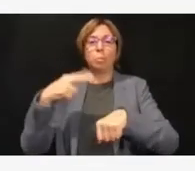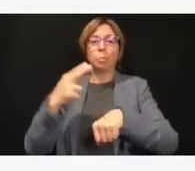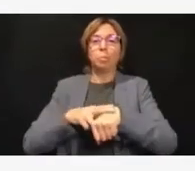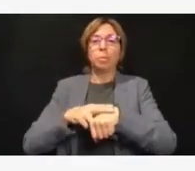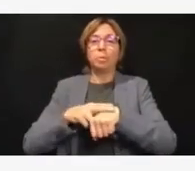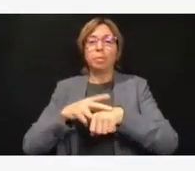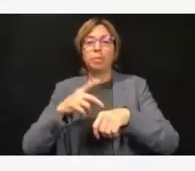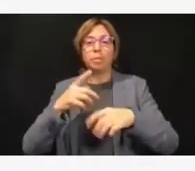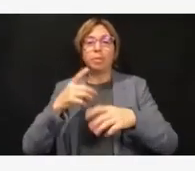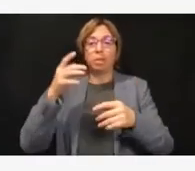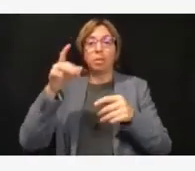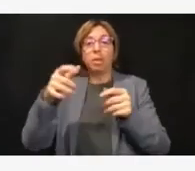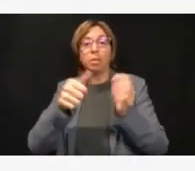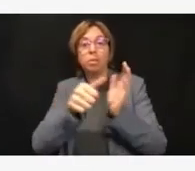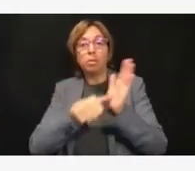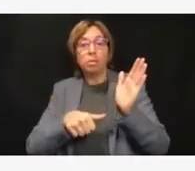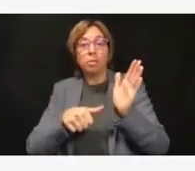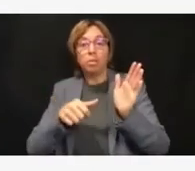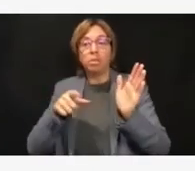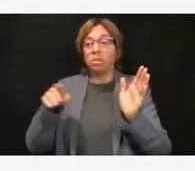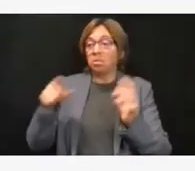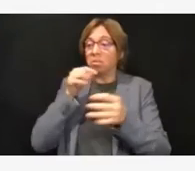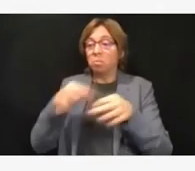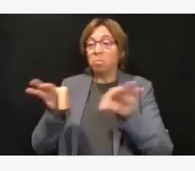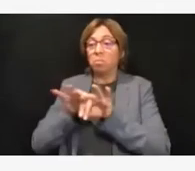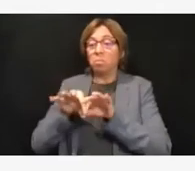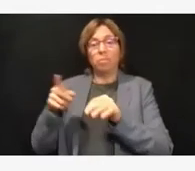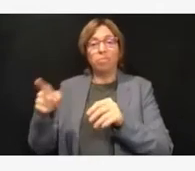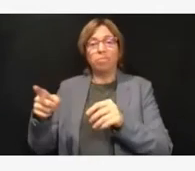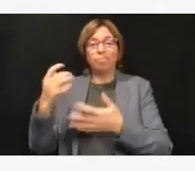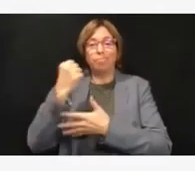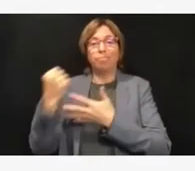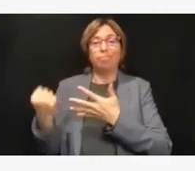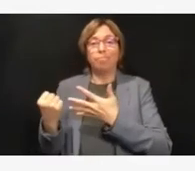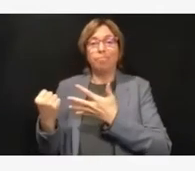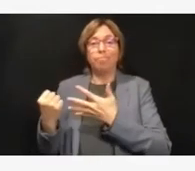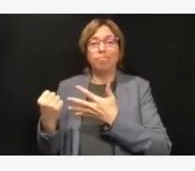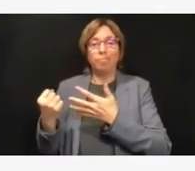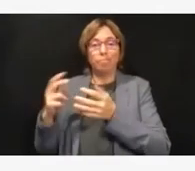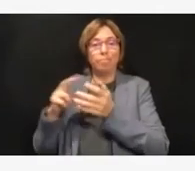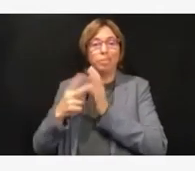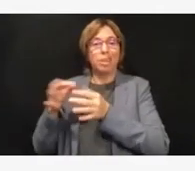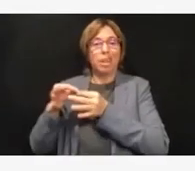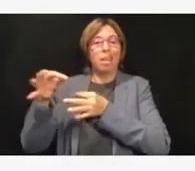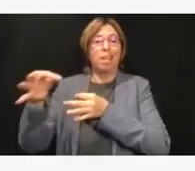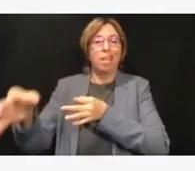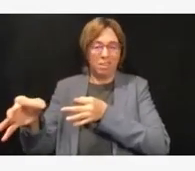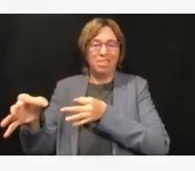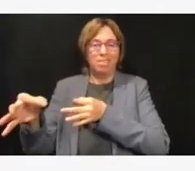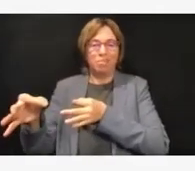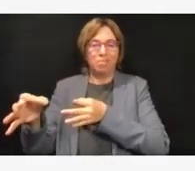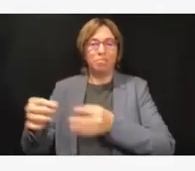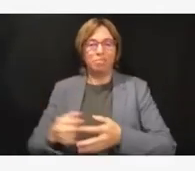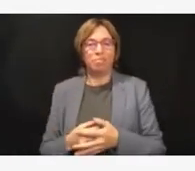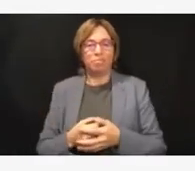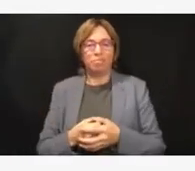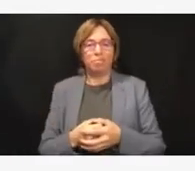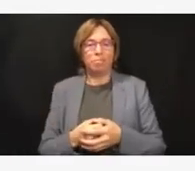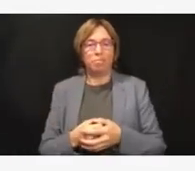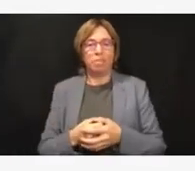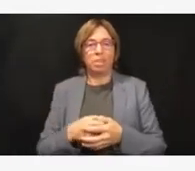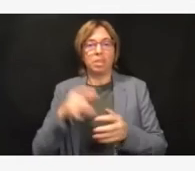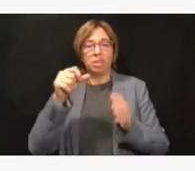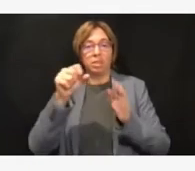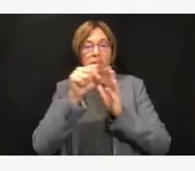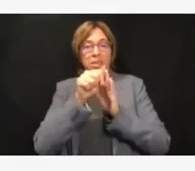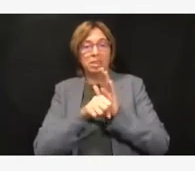I want to provide a word of caution. We see that in some parts of the country, including states close by, COVID cases have started to climb